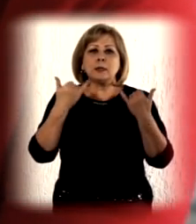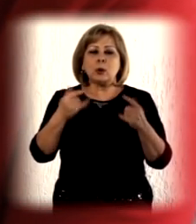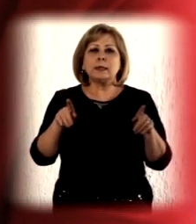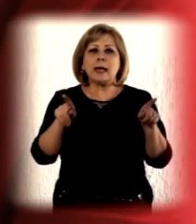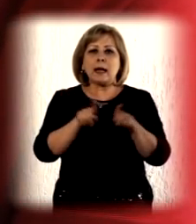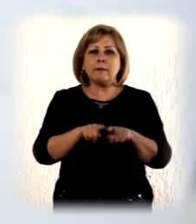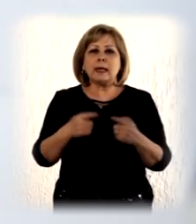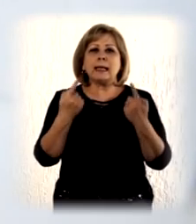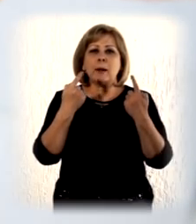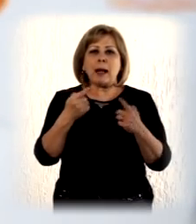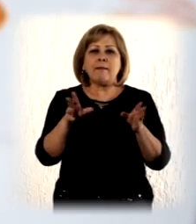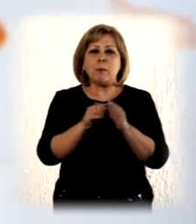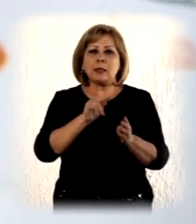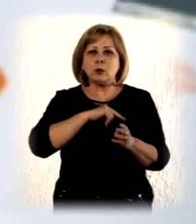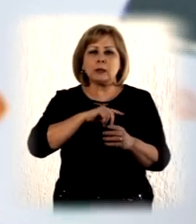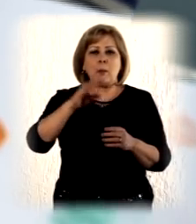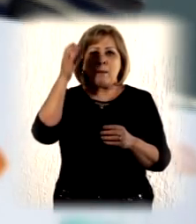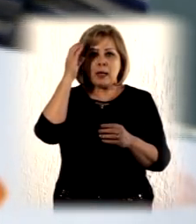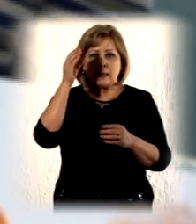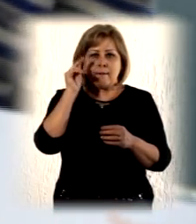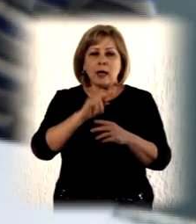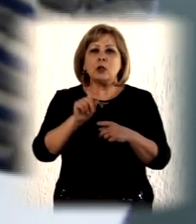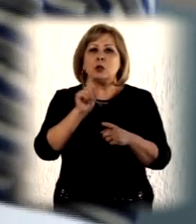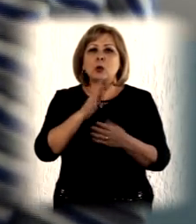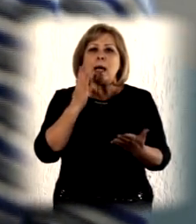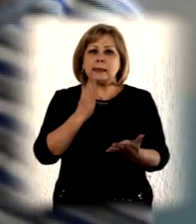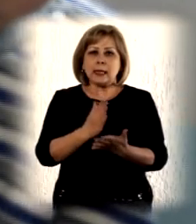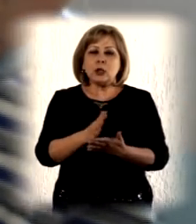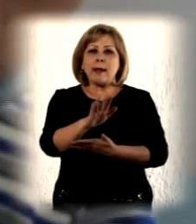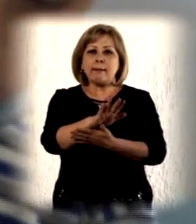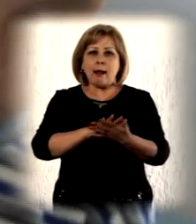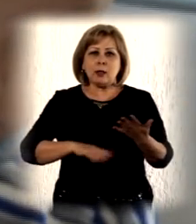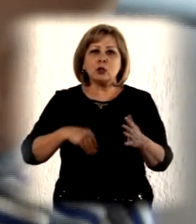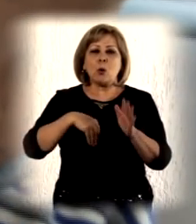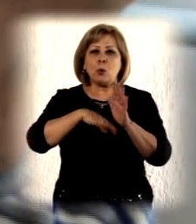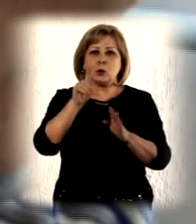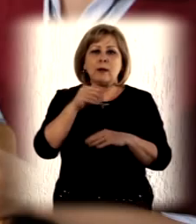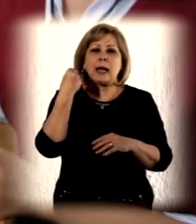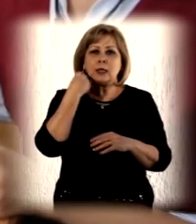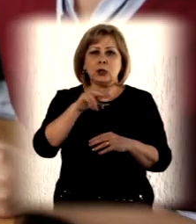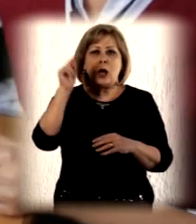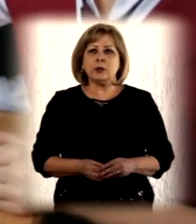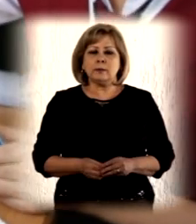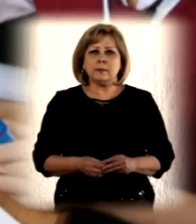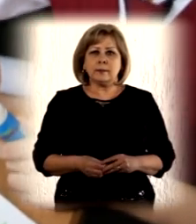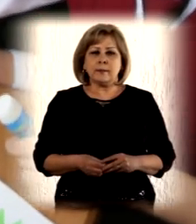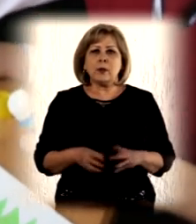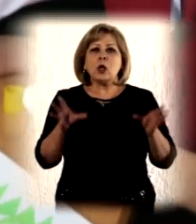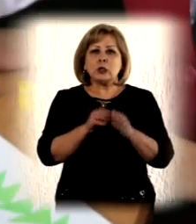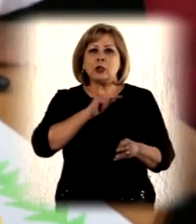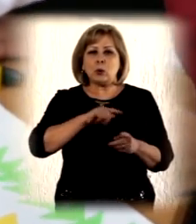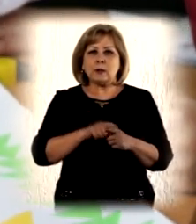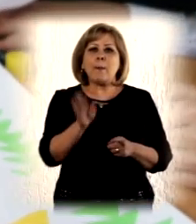Global Partnership for Education, which means further improvements are possible for the quality education. collaboration